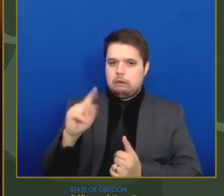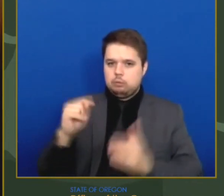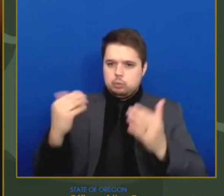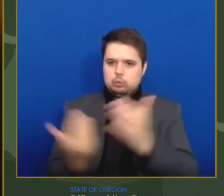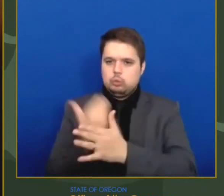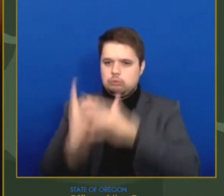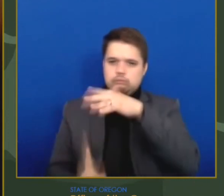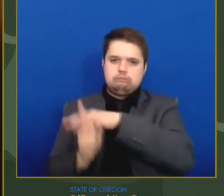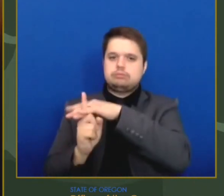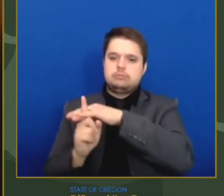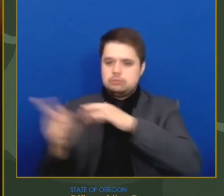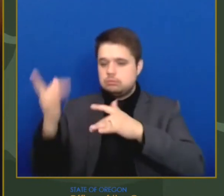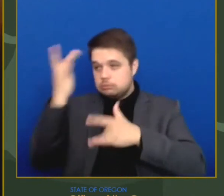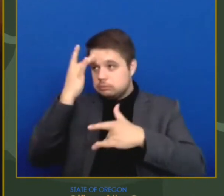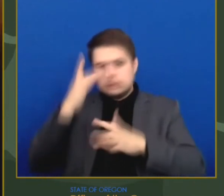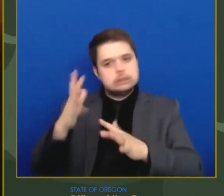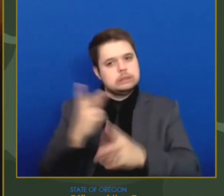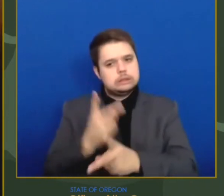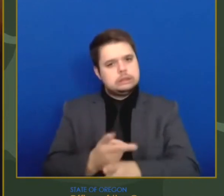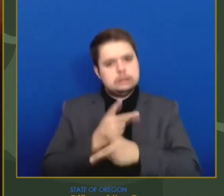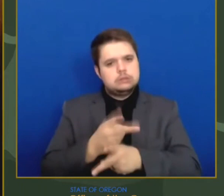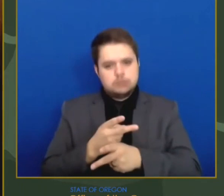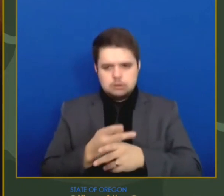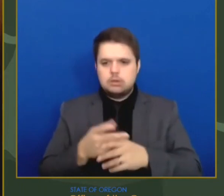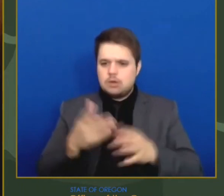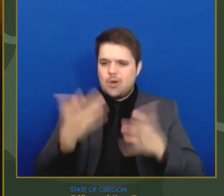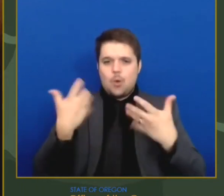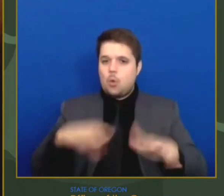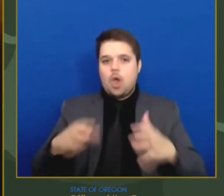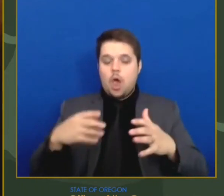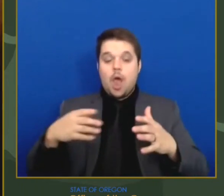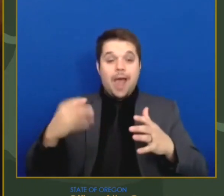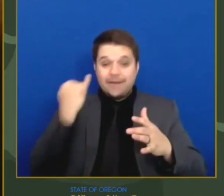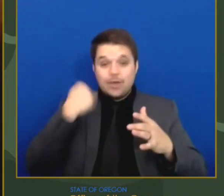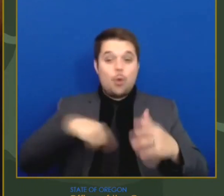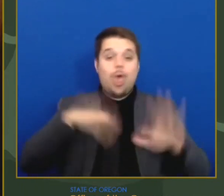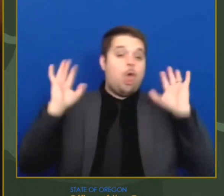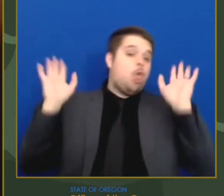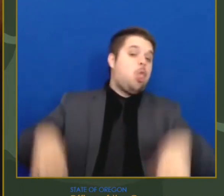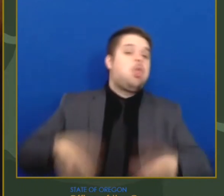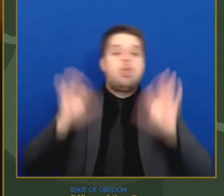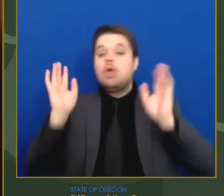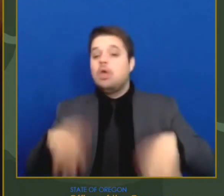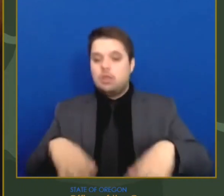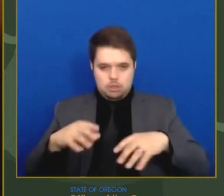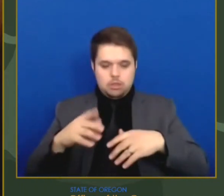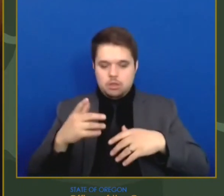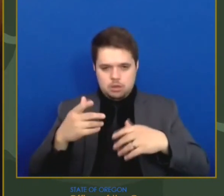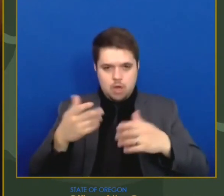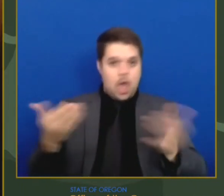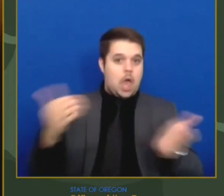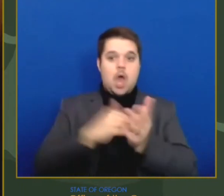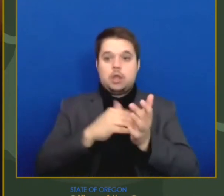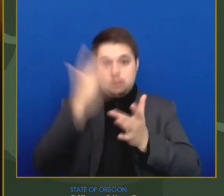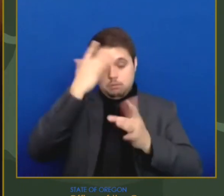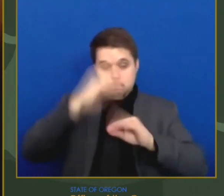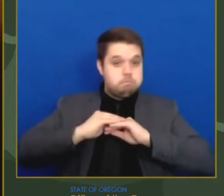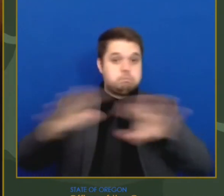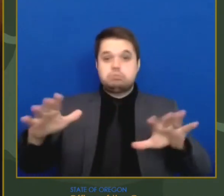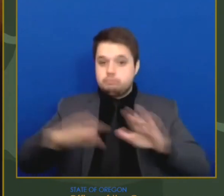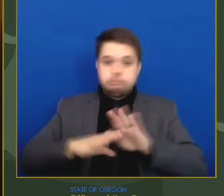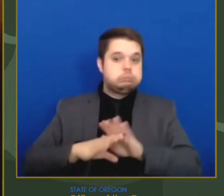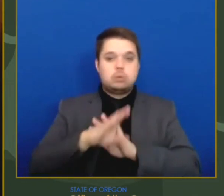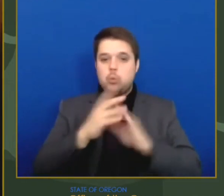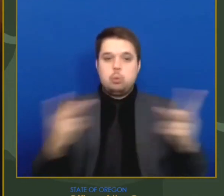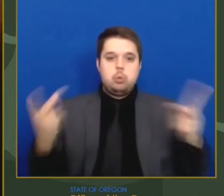of this virus in Oregon. But we can slow that momentum by continuing to take steps that have been proven to slow this